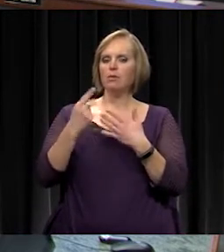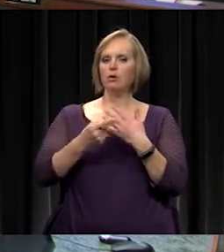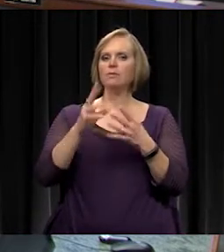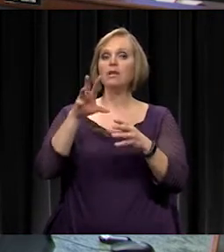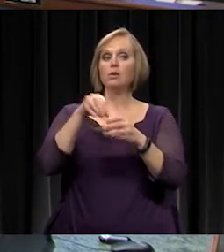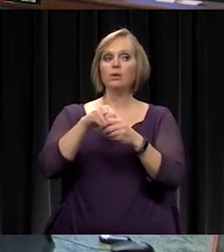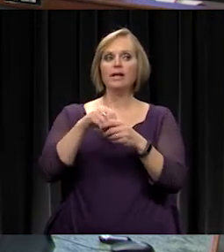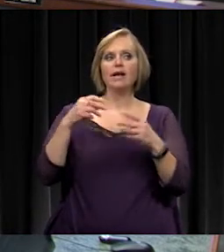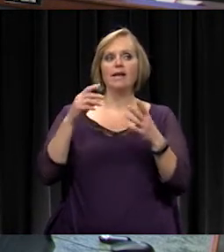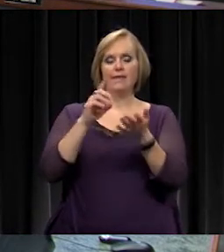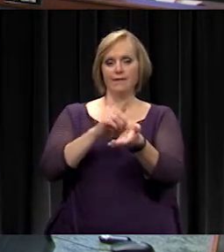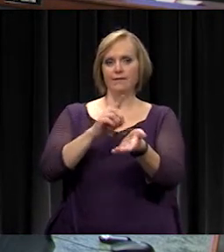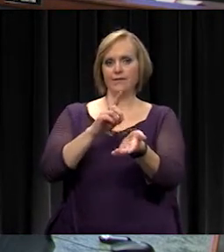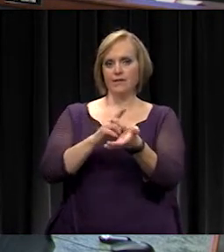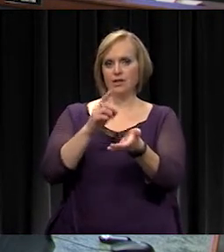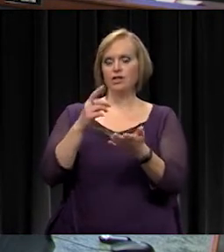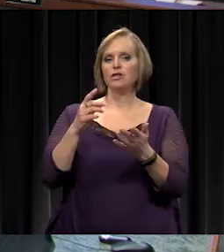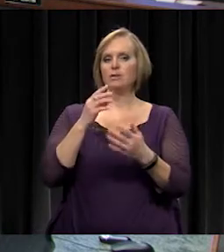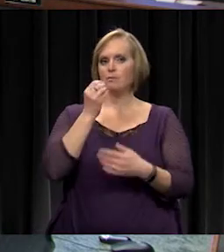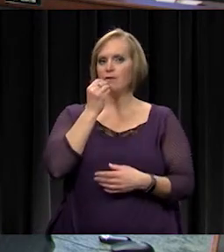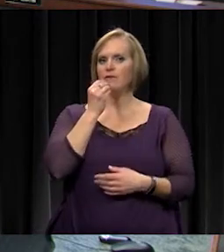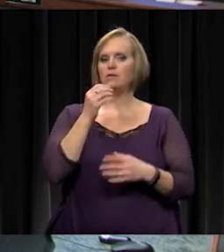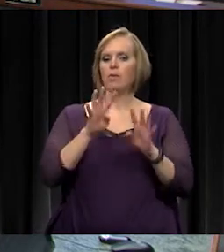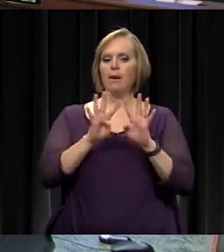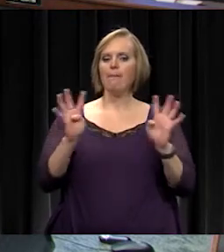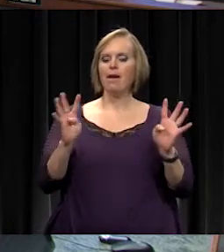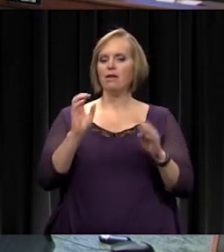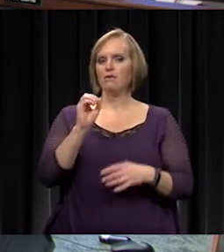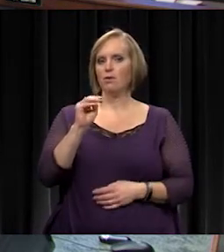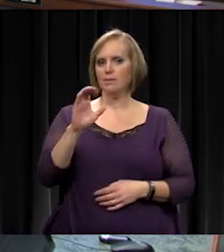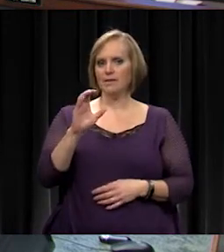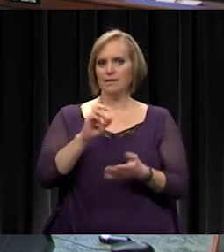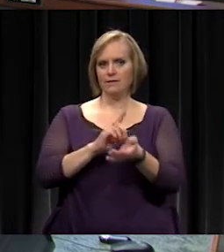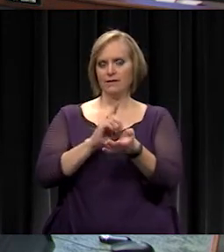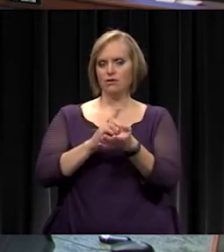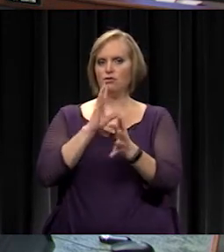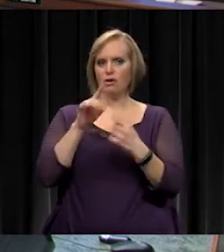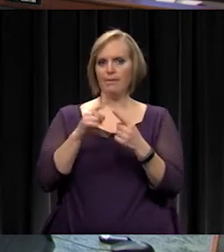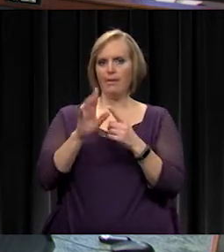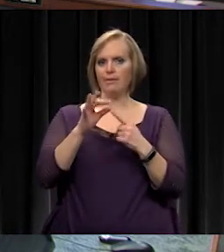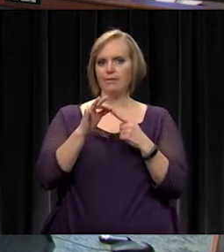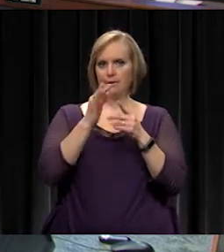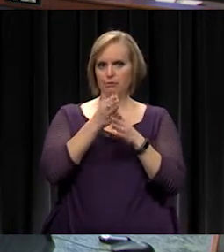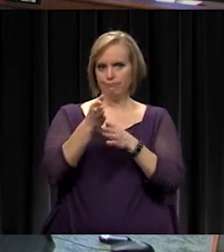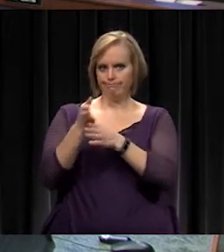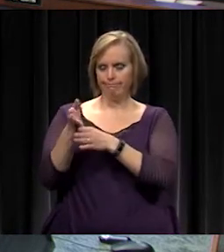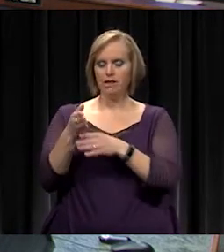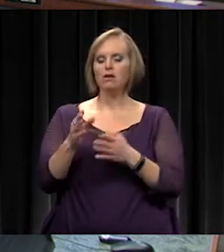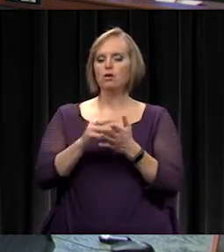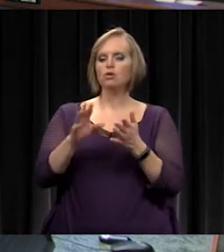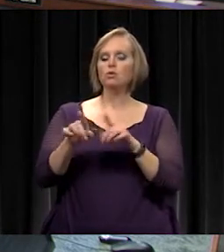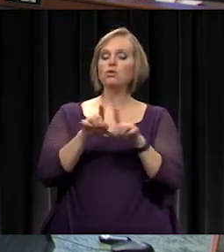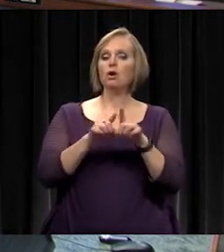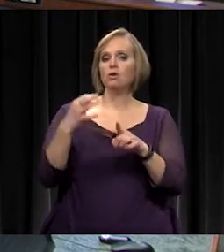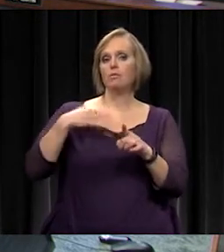Breakfast, where a panel of OMC physicians talk about their specialties. Students also benefit from the BEAM career night, internships,